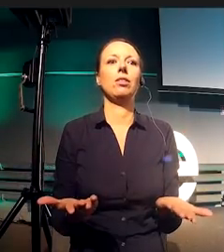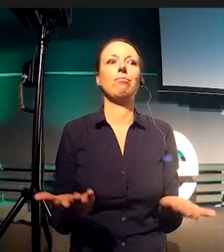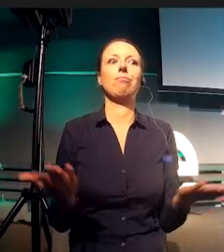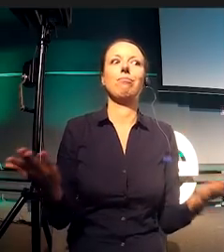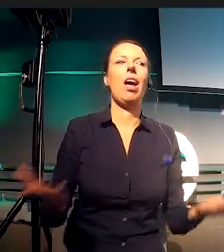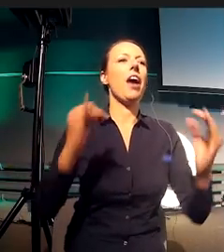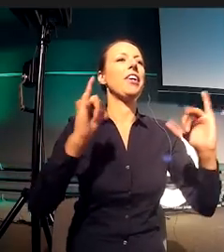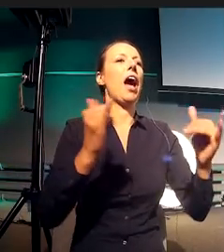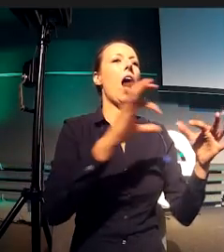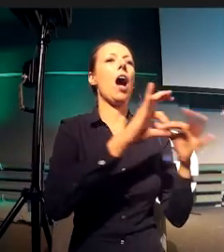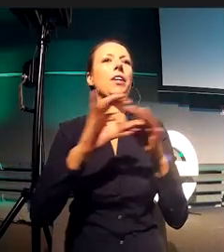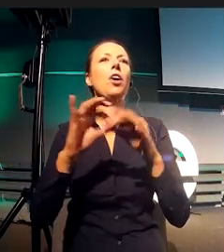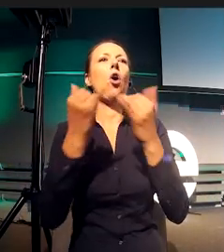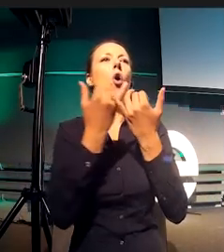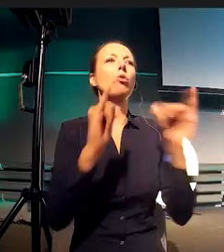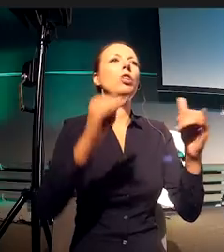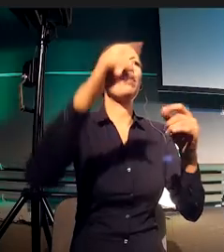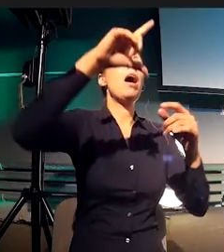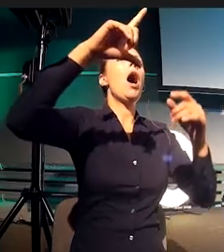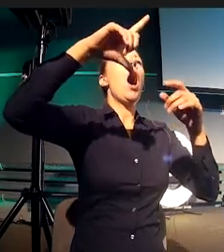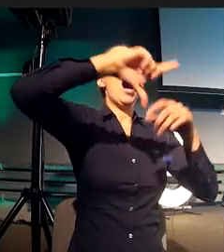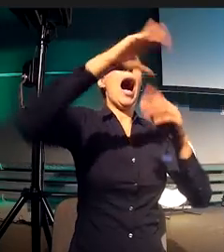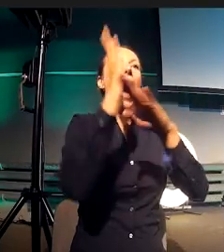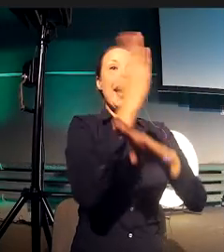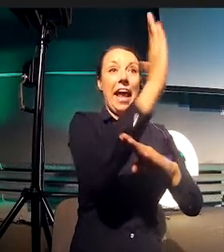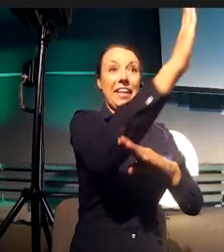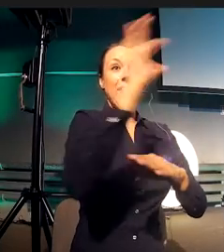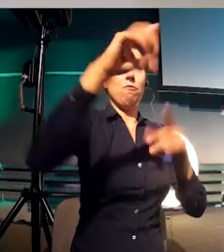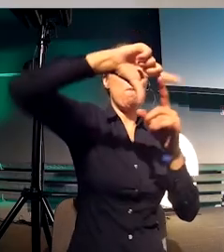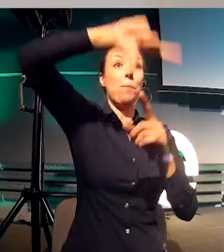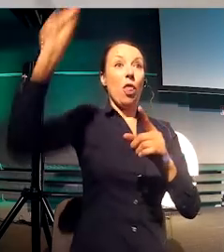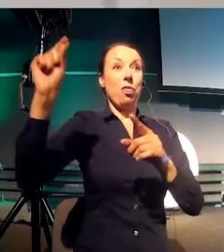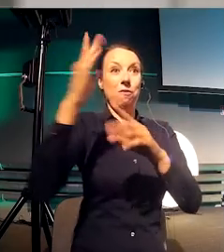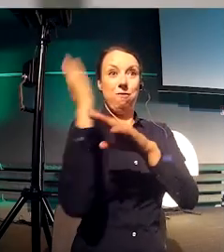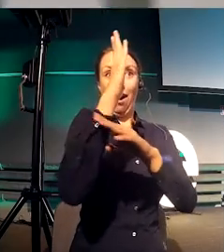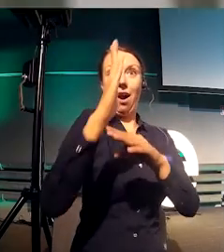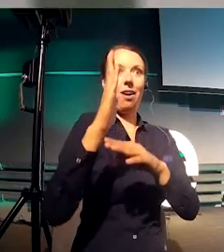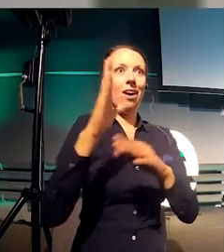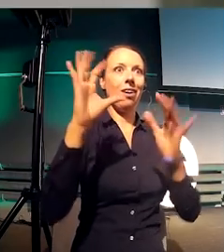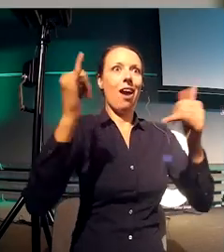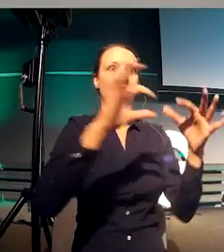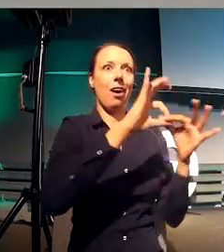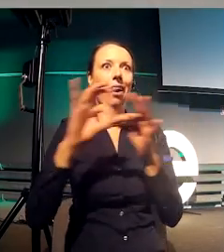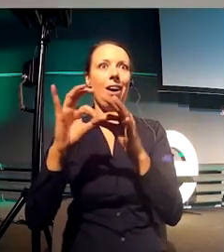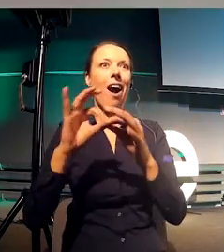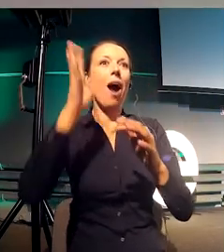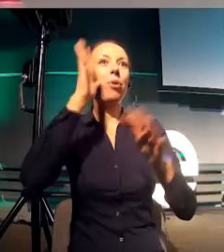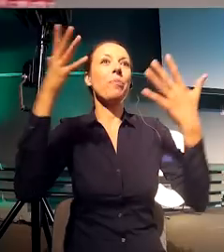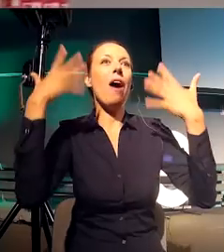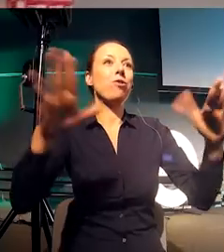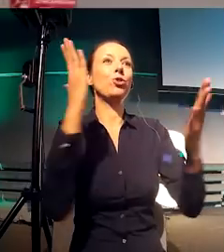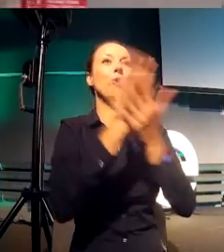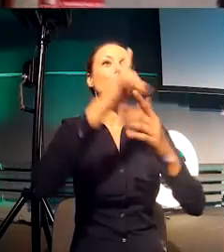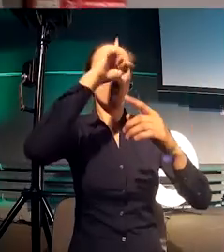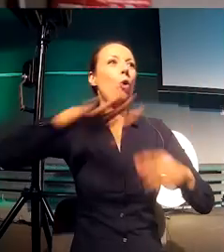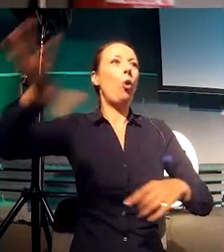all over the world were connecting just a bunch of photos together. And we got to about a million users within nine